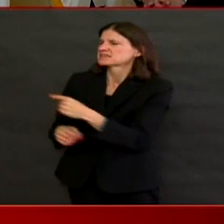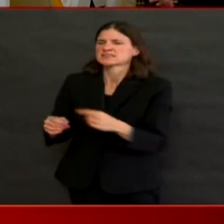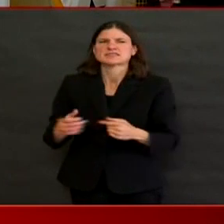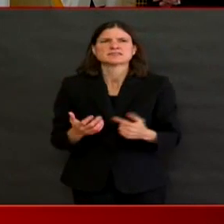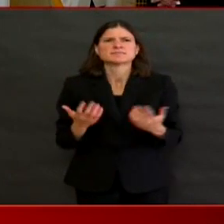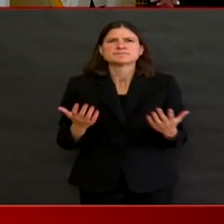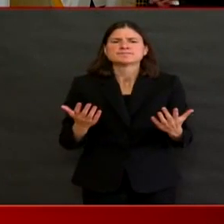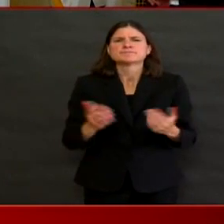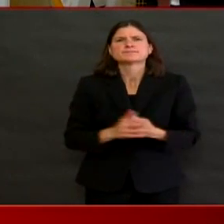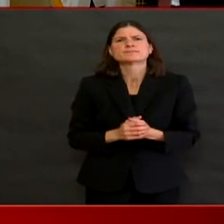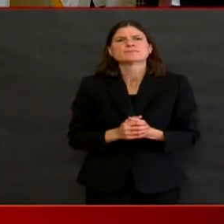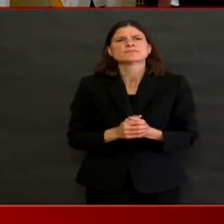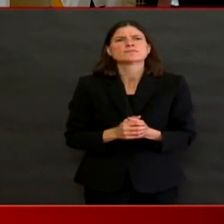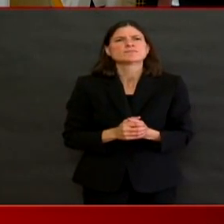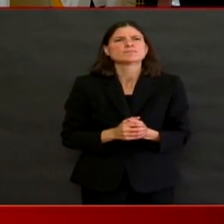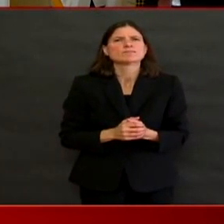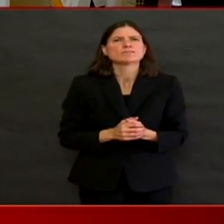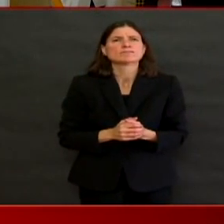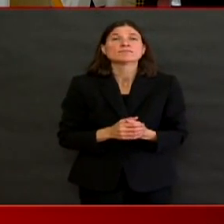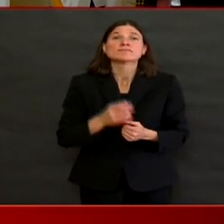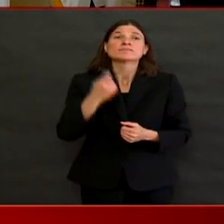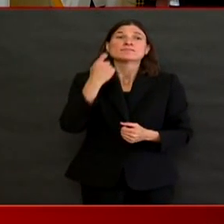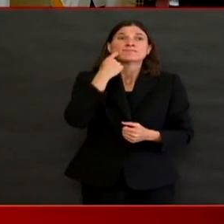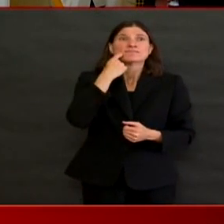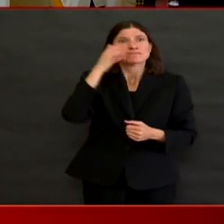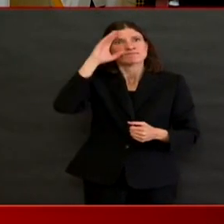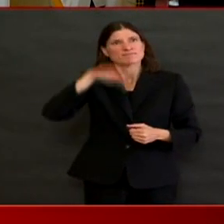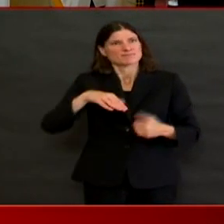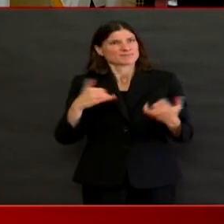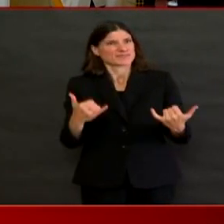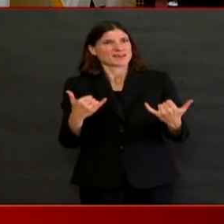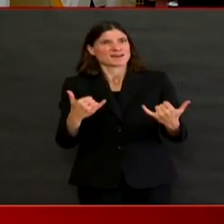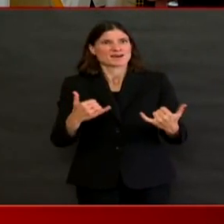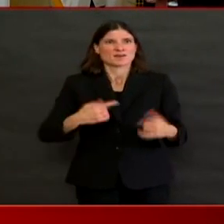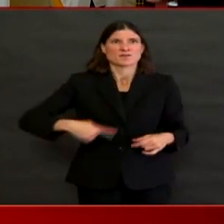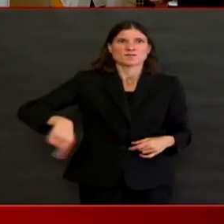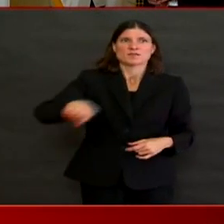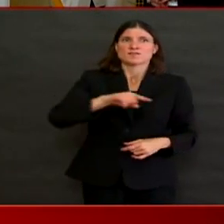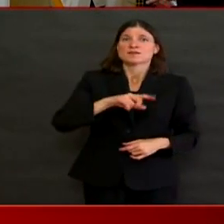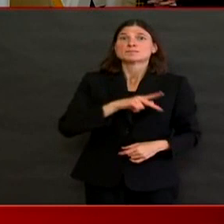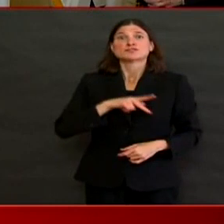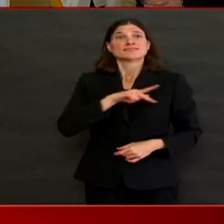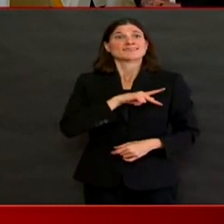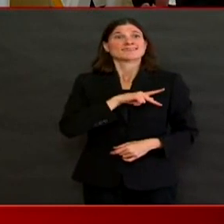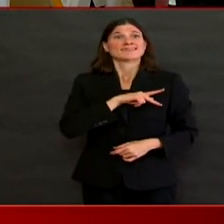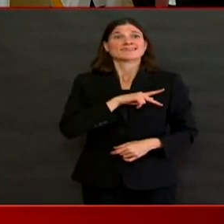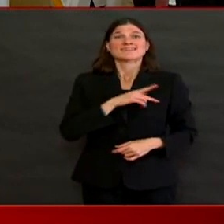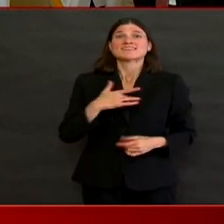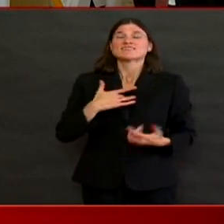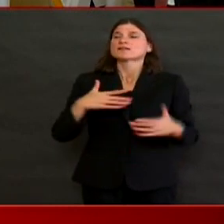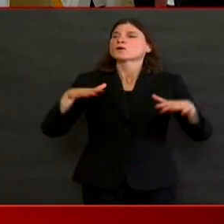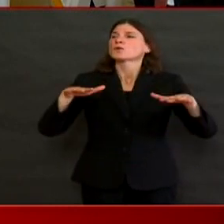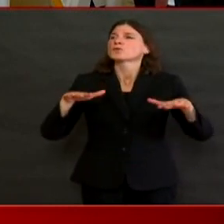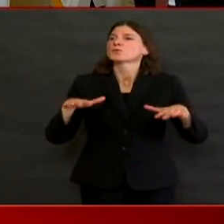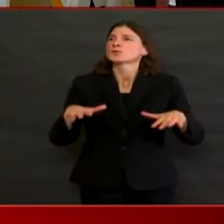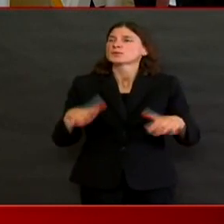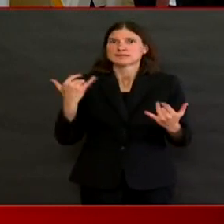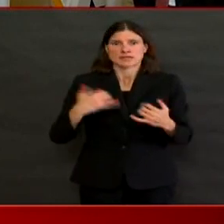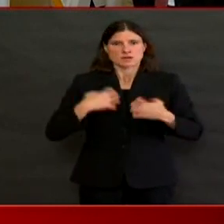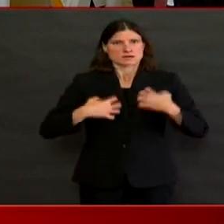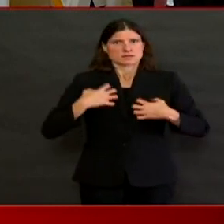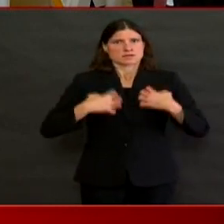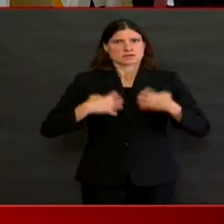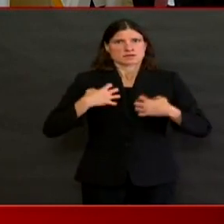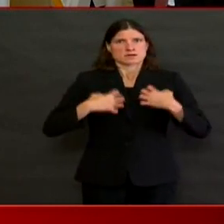disconnect from these difficult times we're living? What do you recommend Rhode Islanders do to find peace and remain sane in this new reality?